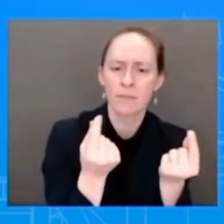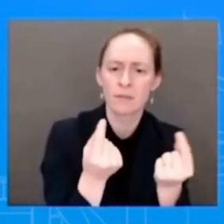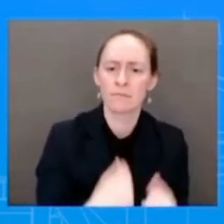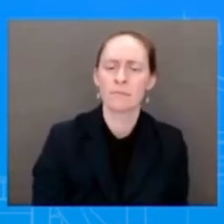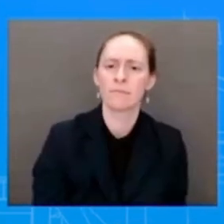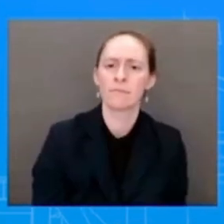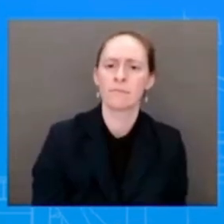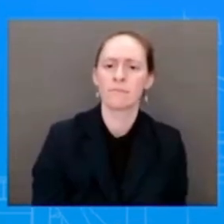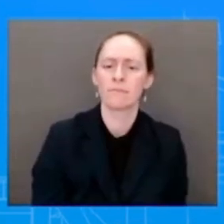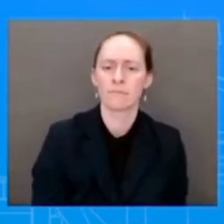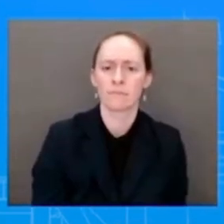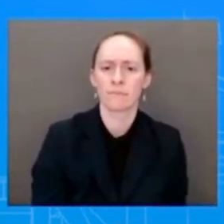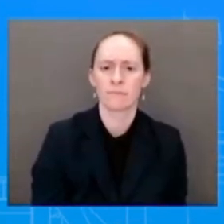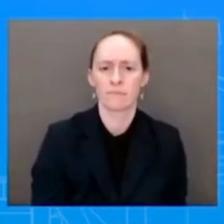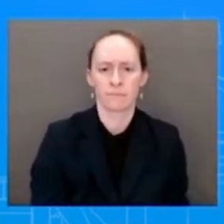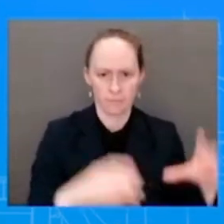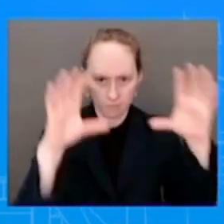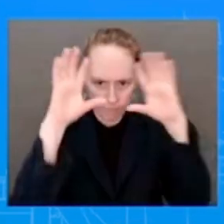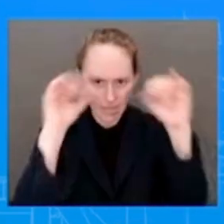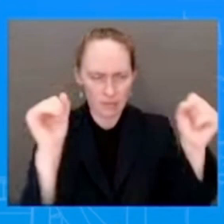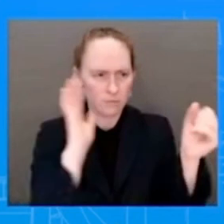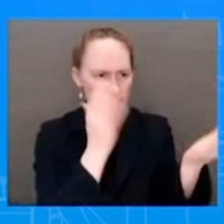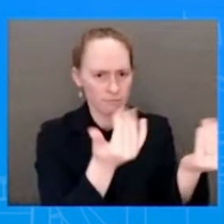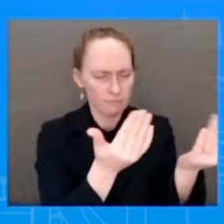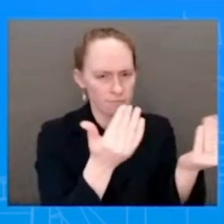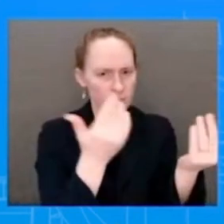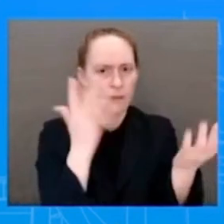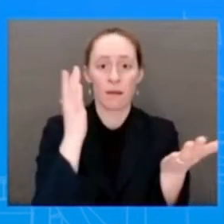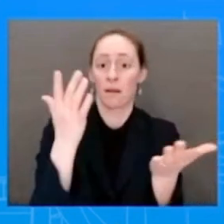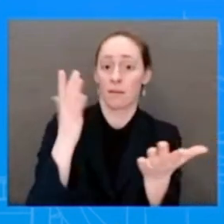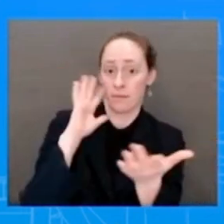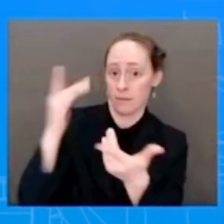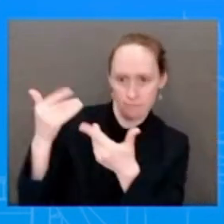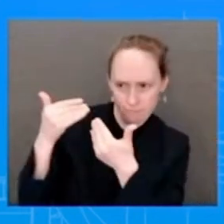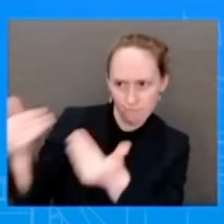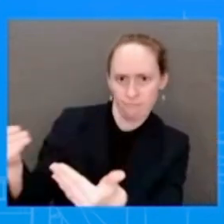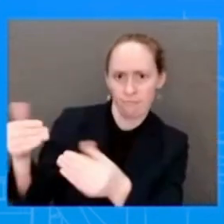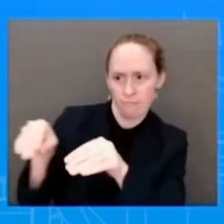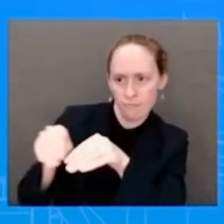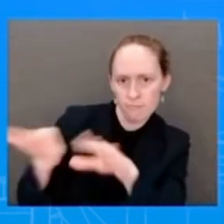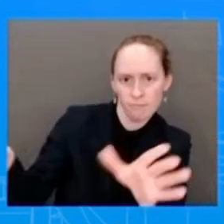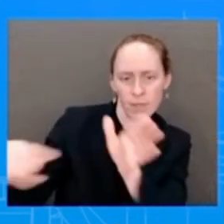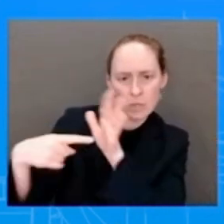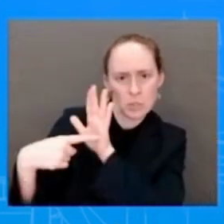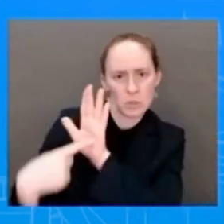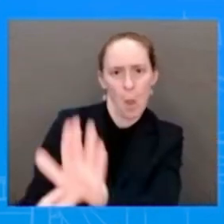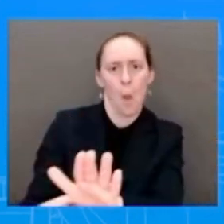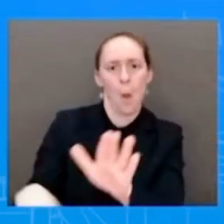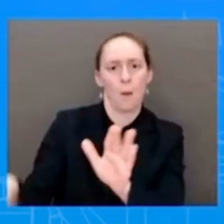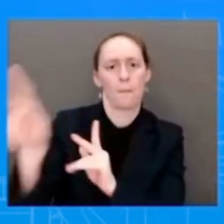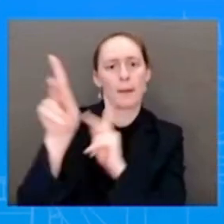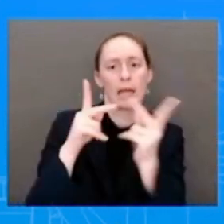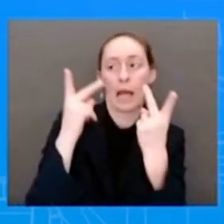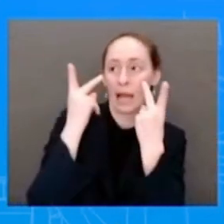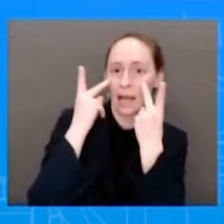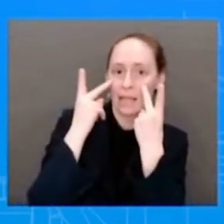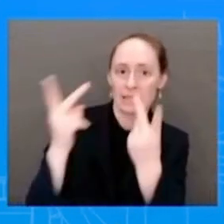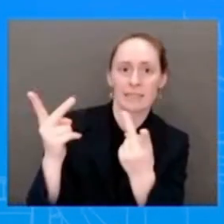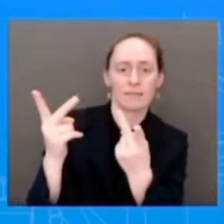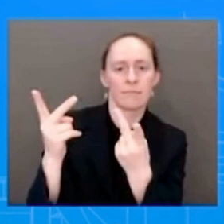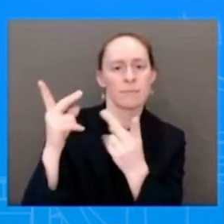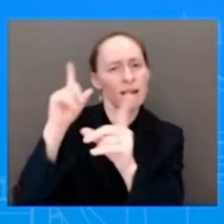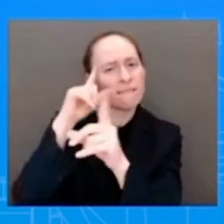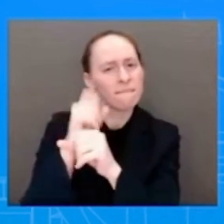budget, on March 9th, that's going to lay out for the American people how he sees the fiscal year 2024 and how he sees